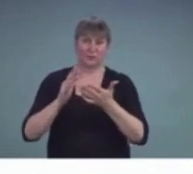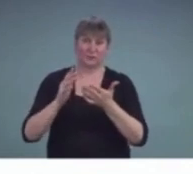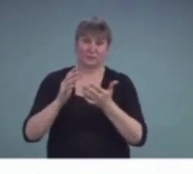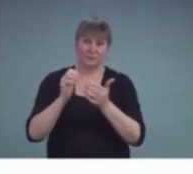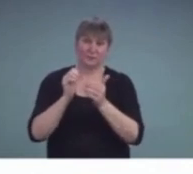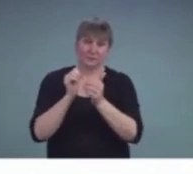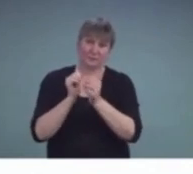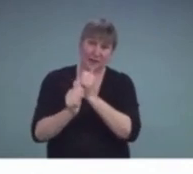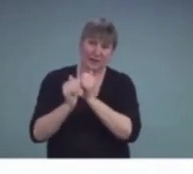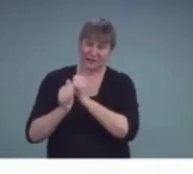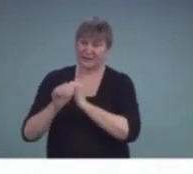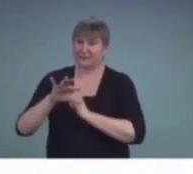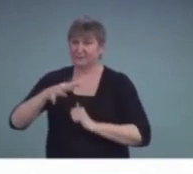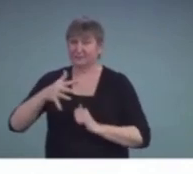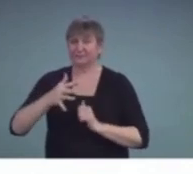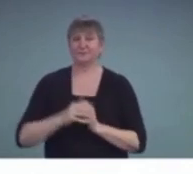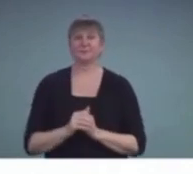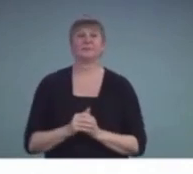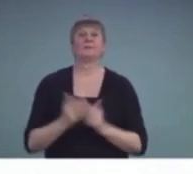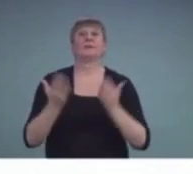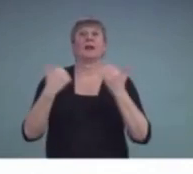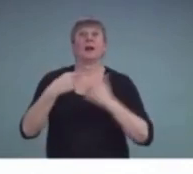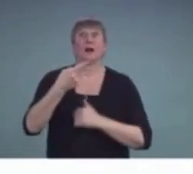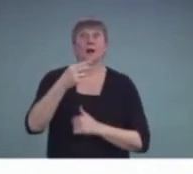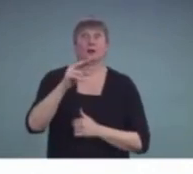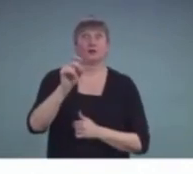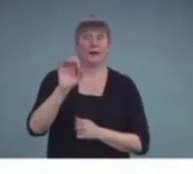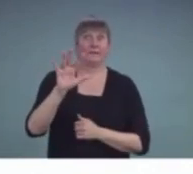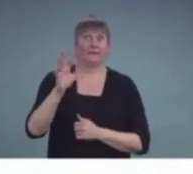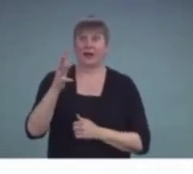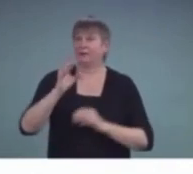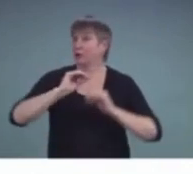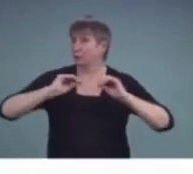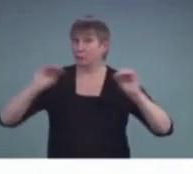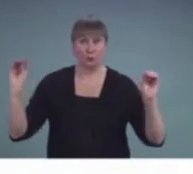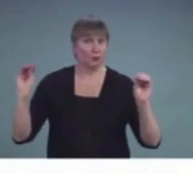Fifth grade, again, now he's not receiving any special services.